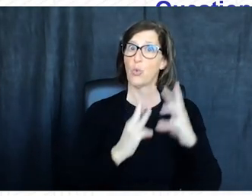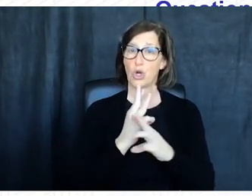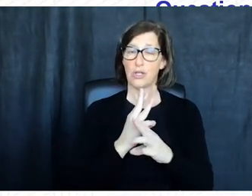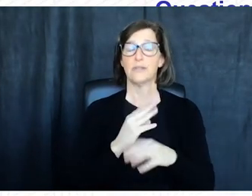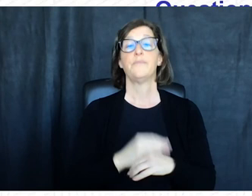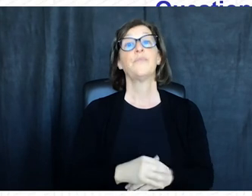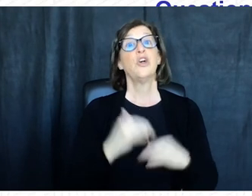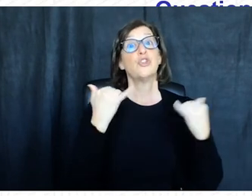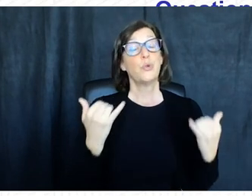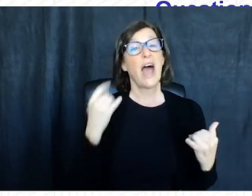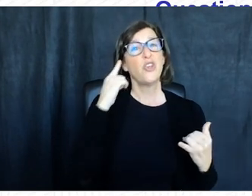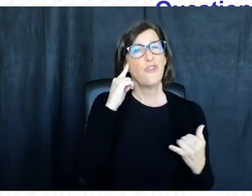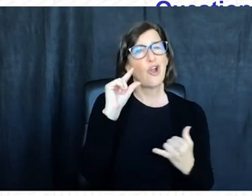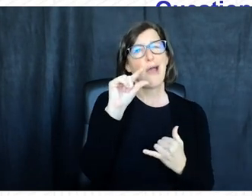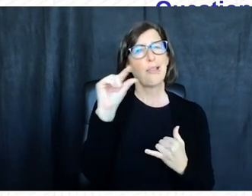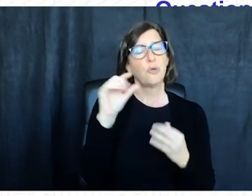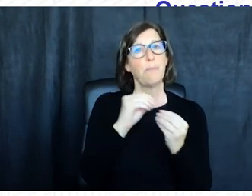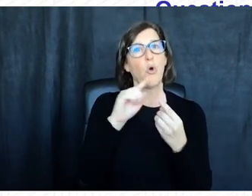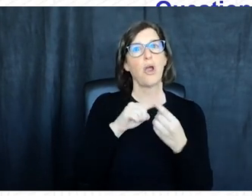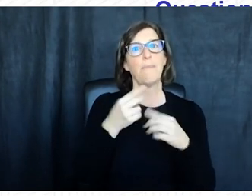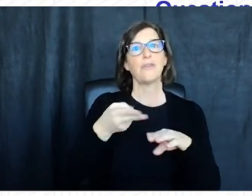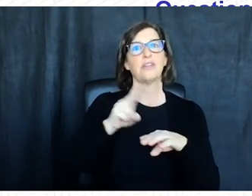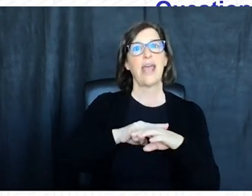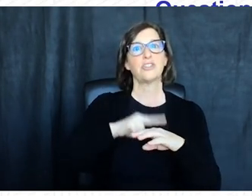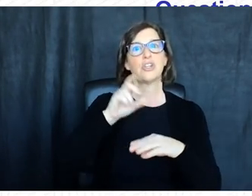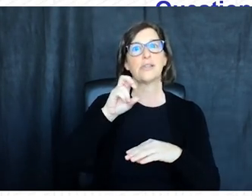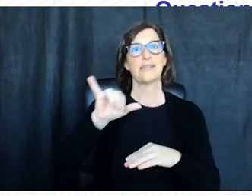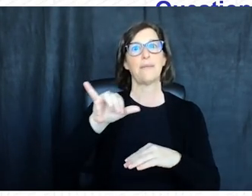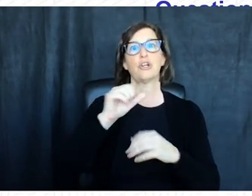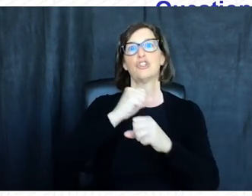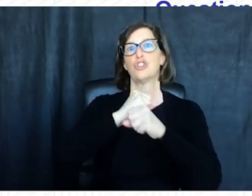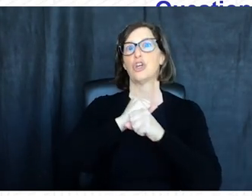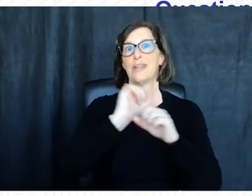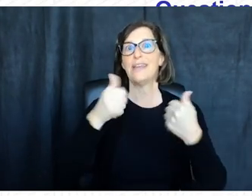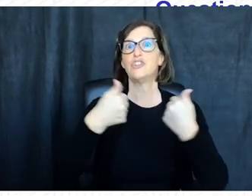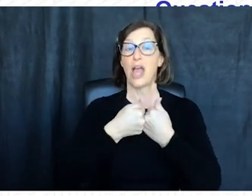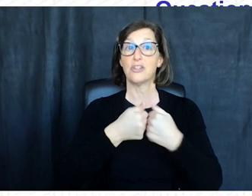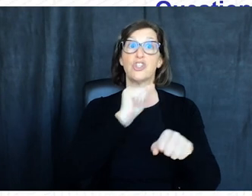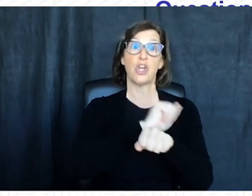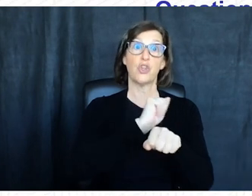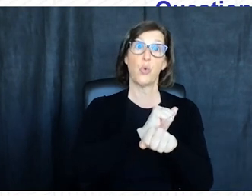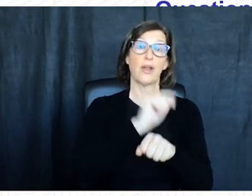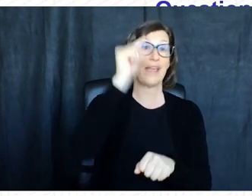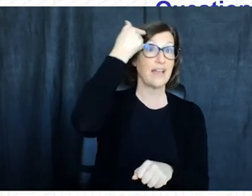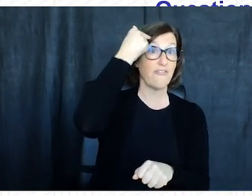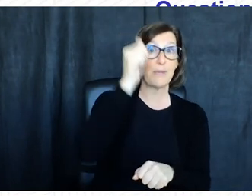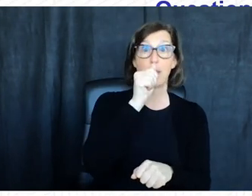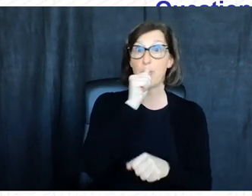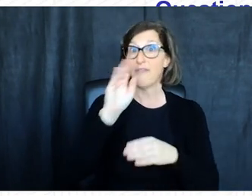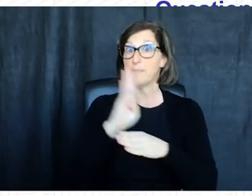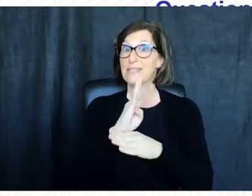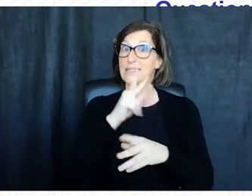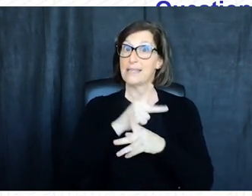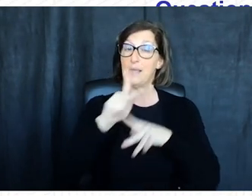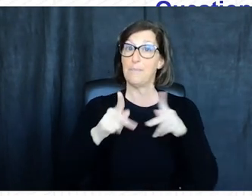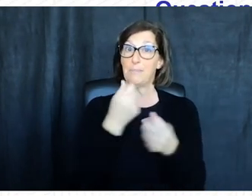so now that you've heard a bit more about our national cyber security challenges and the work being done among government and private industry